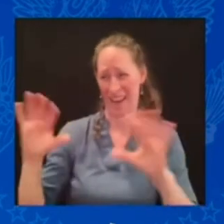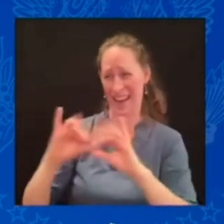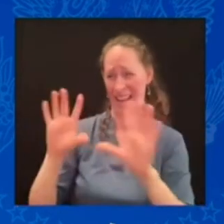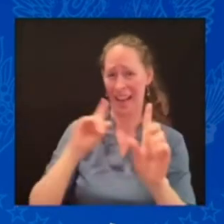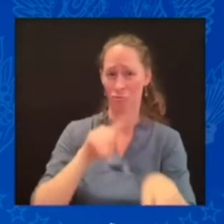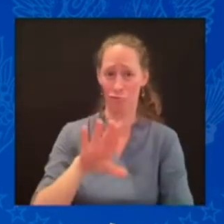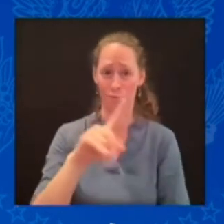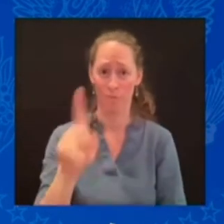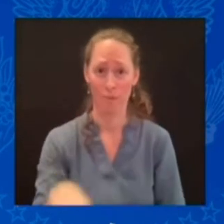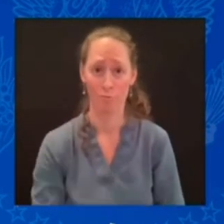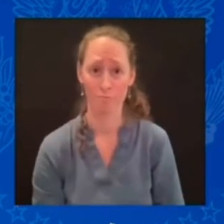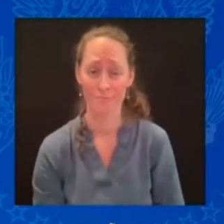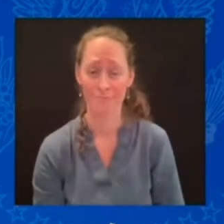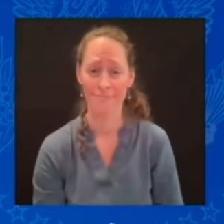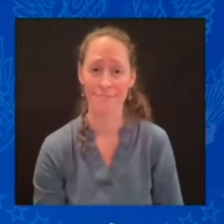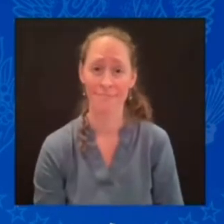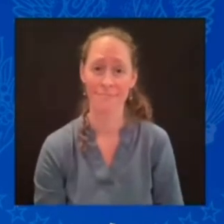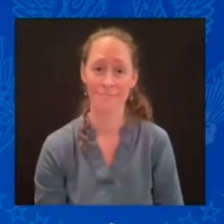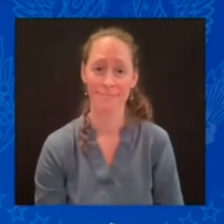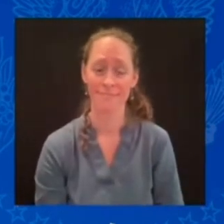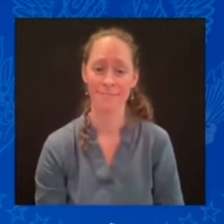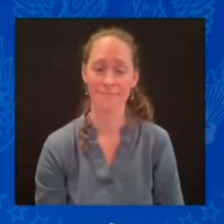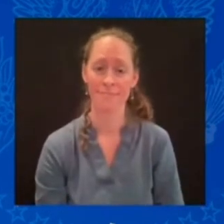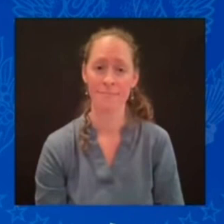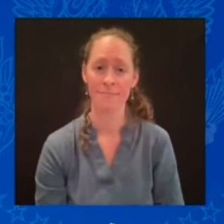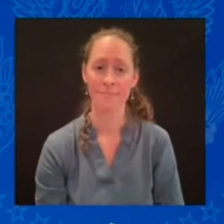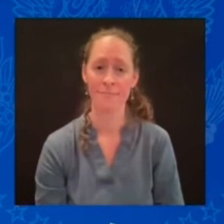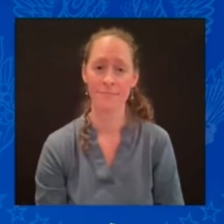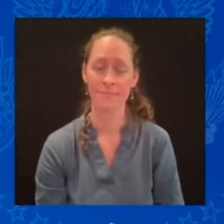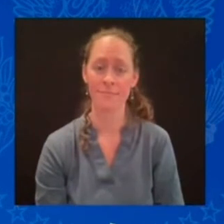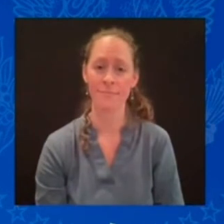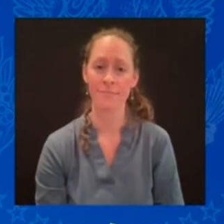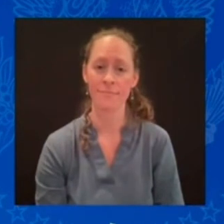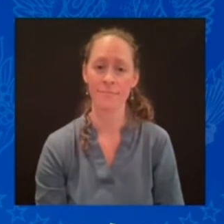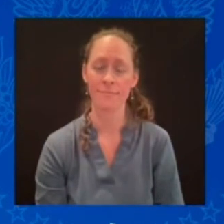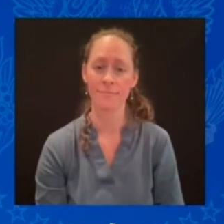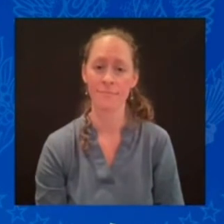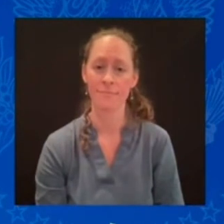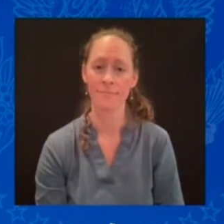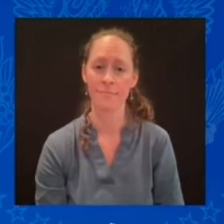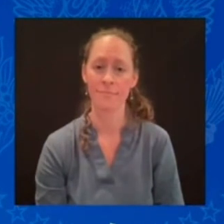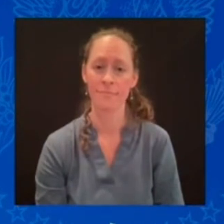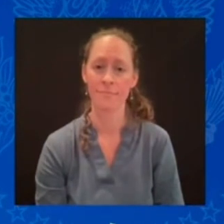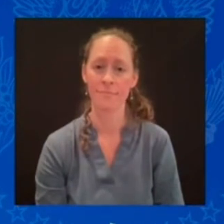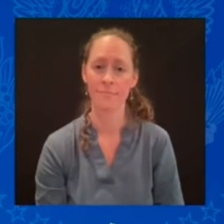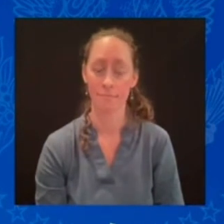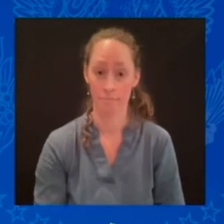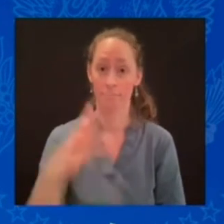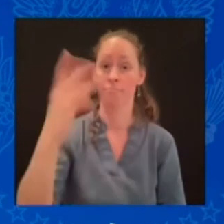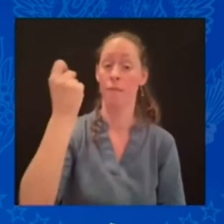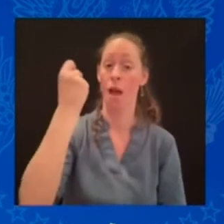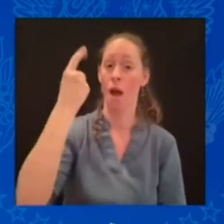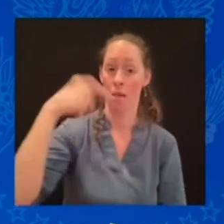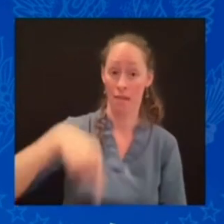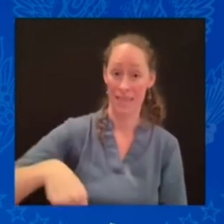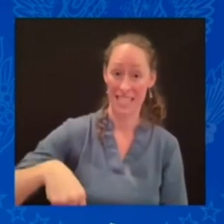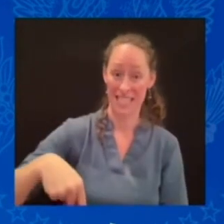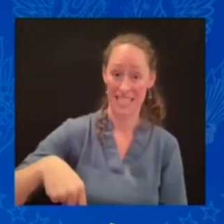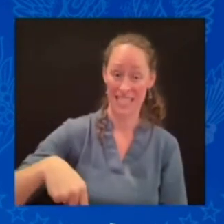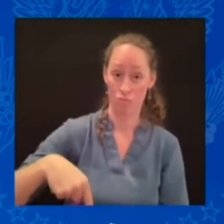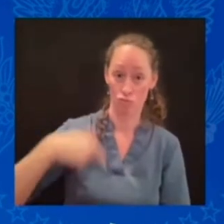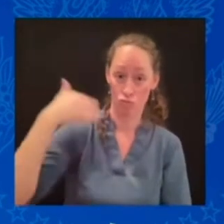process, I met approximately a president many times, but